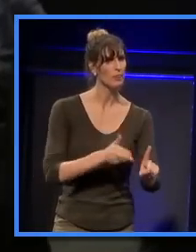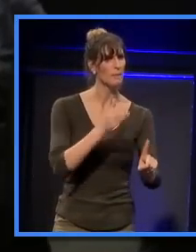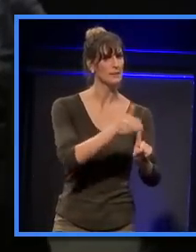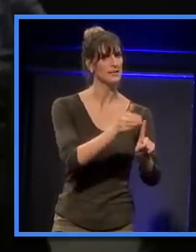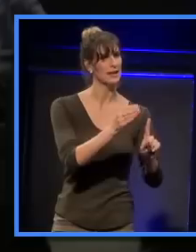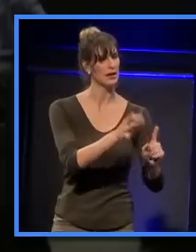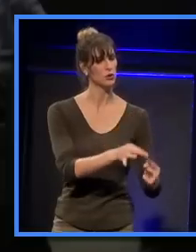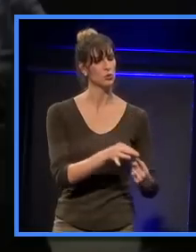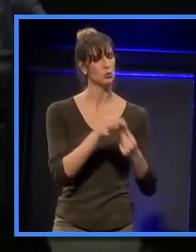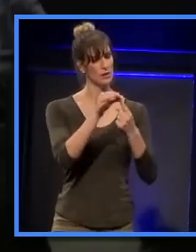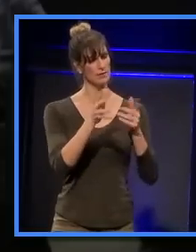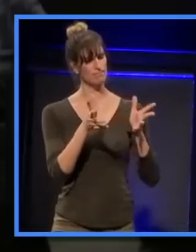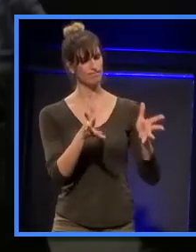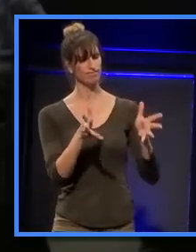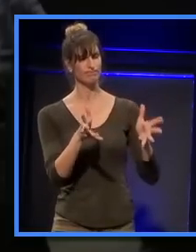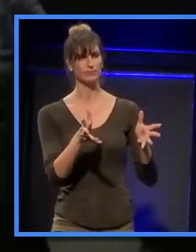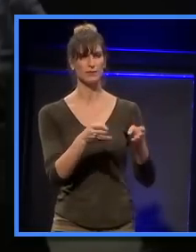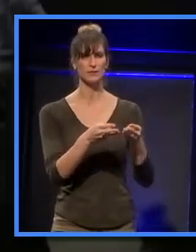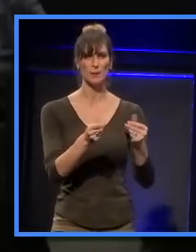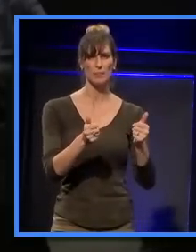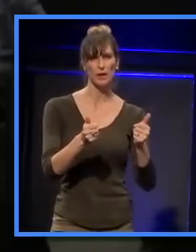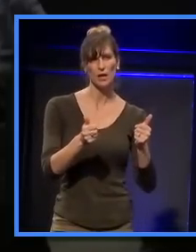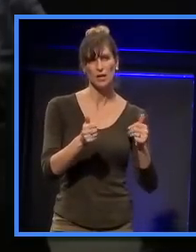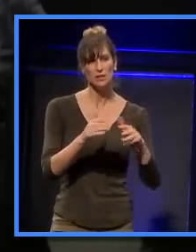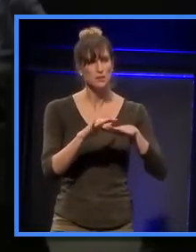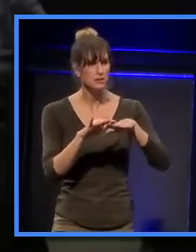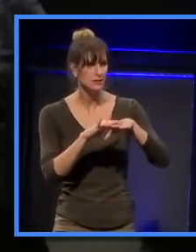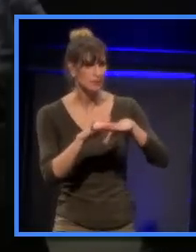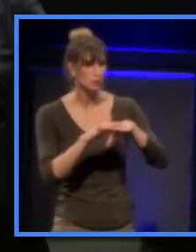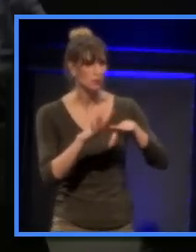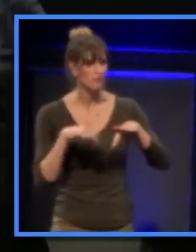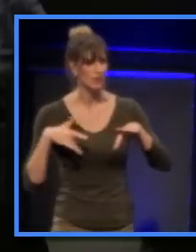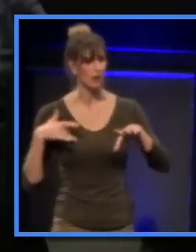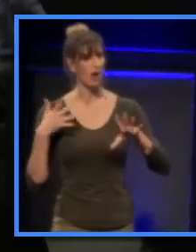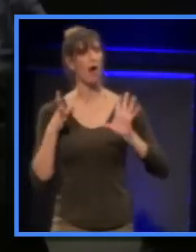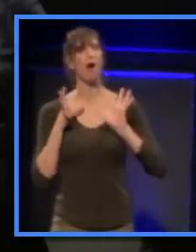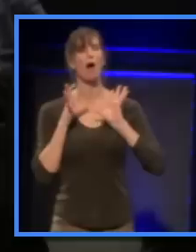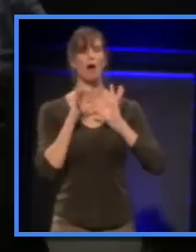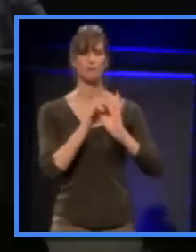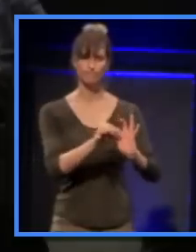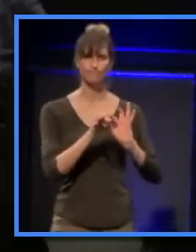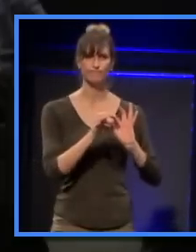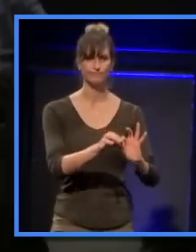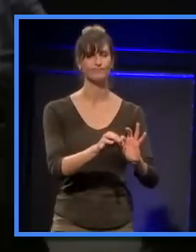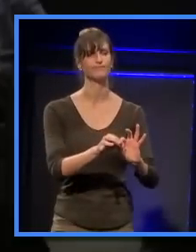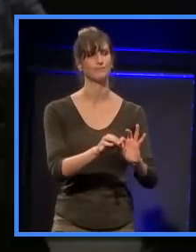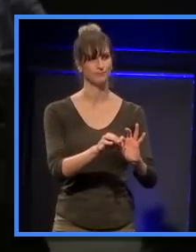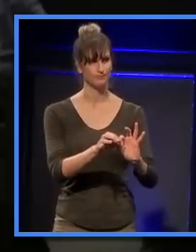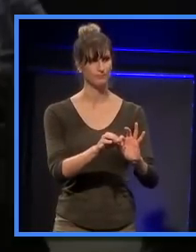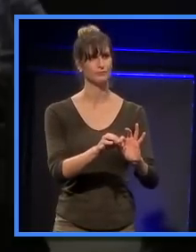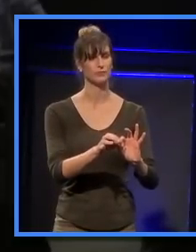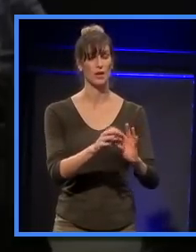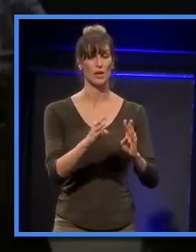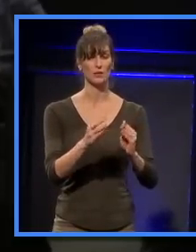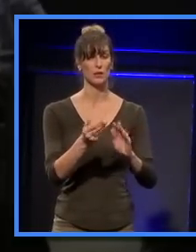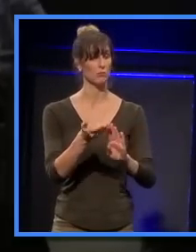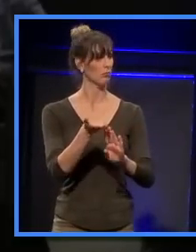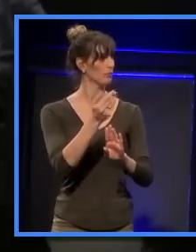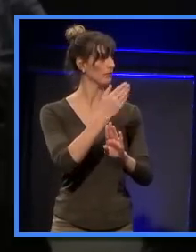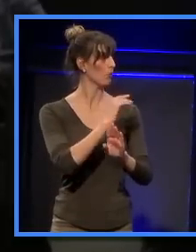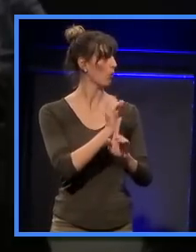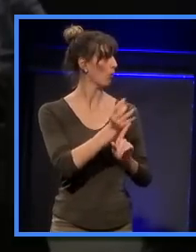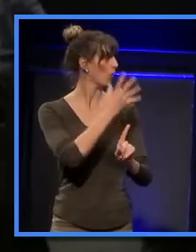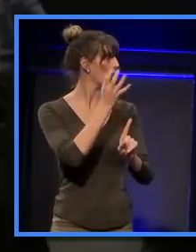We're looking for those particular nuances which speak back to us. Some of the earlier slides showing the